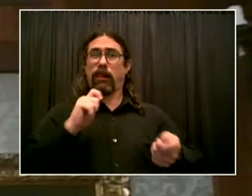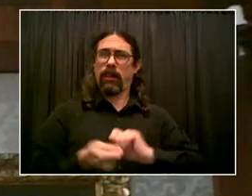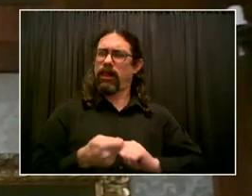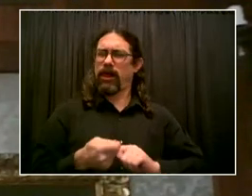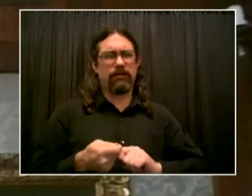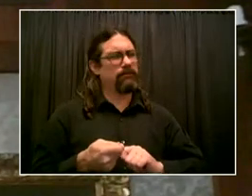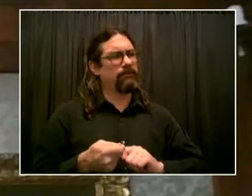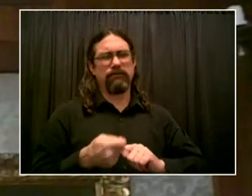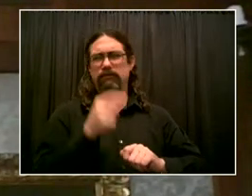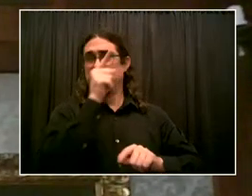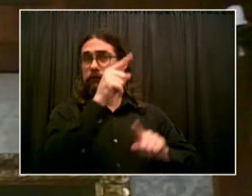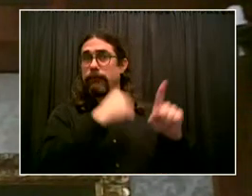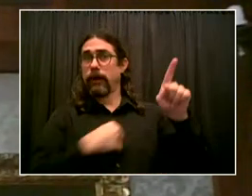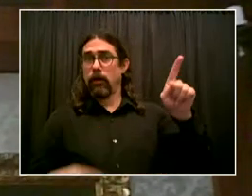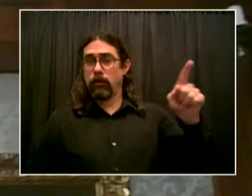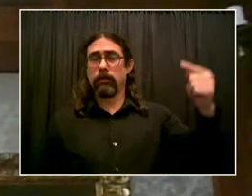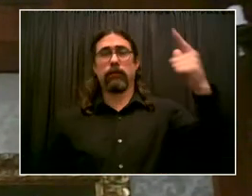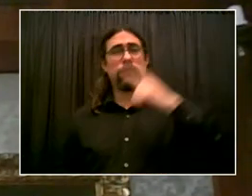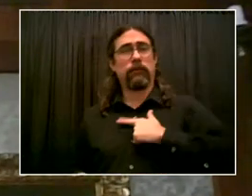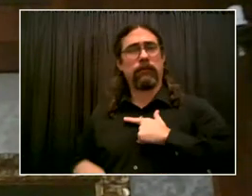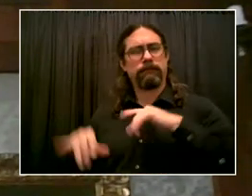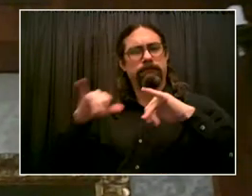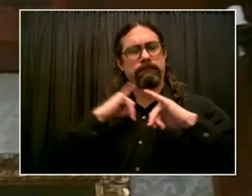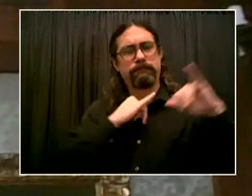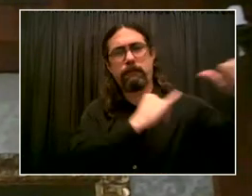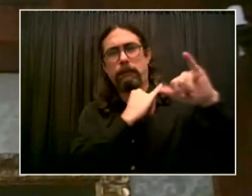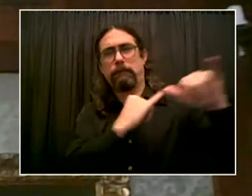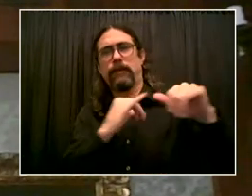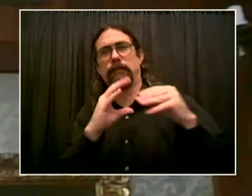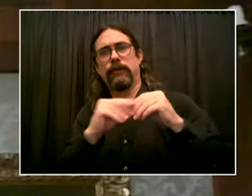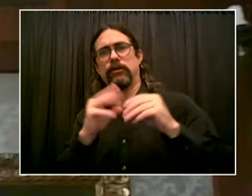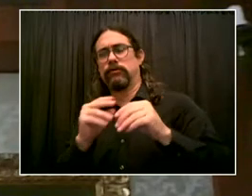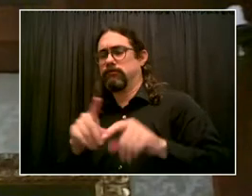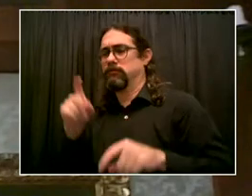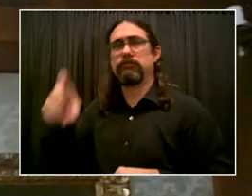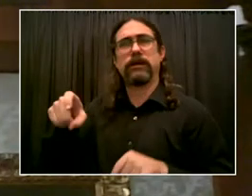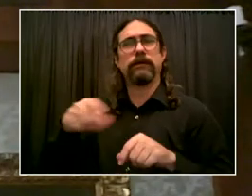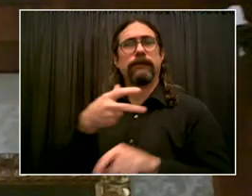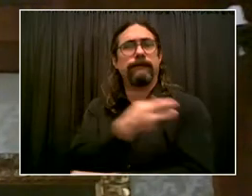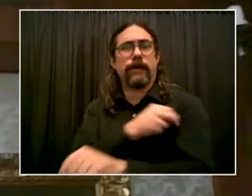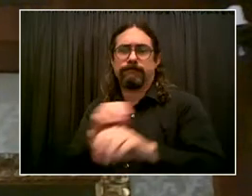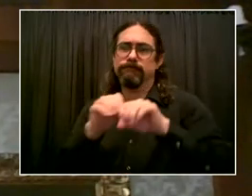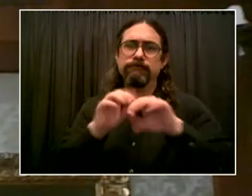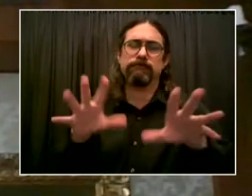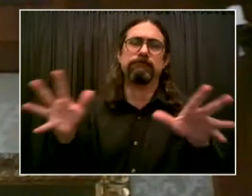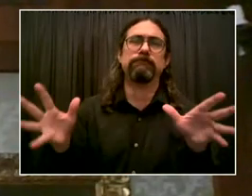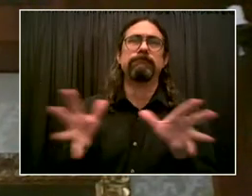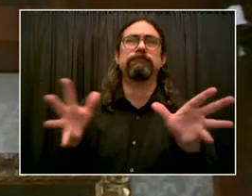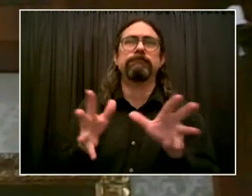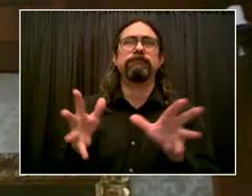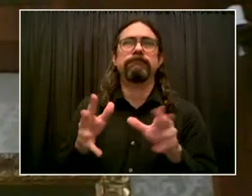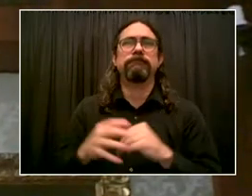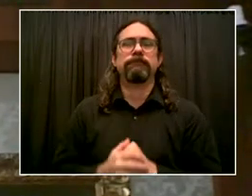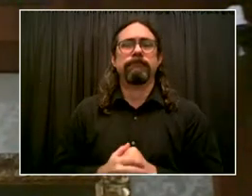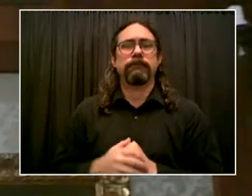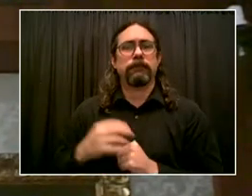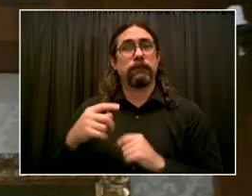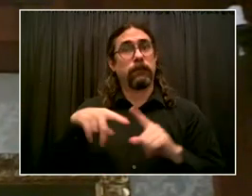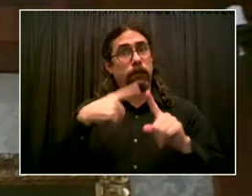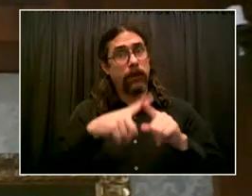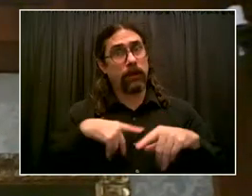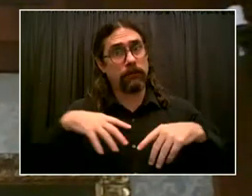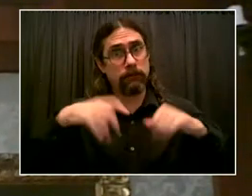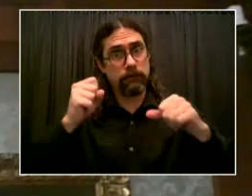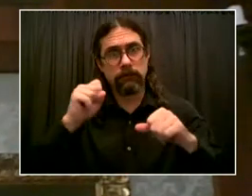vaccinated in a real way, and I'm going to continue to advocate that and amplify it like you have done as the